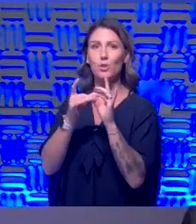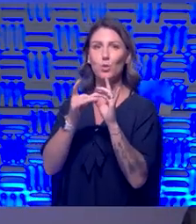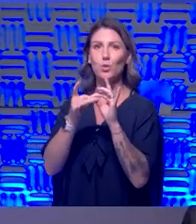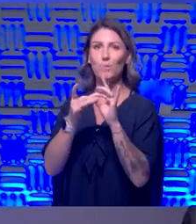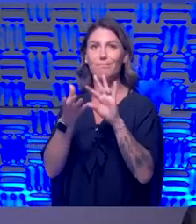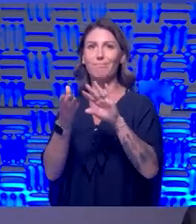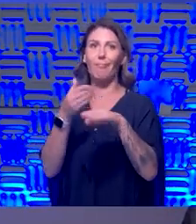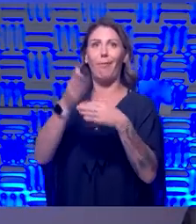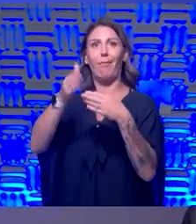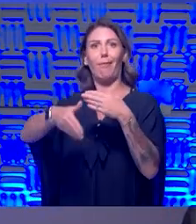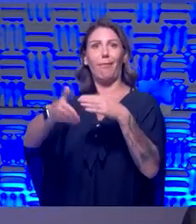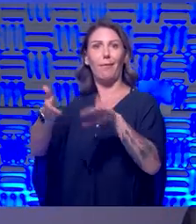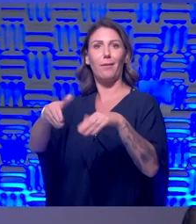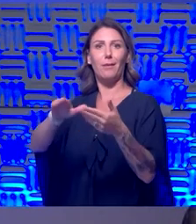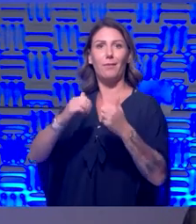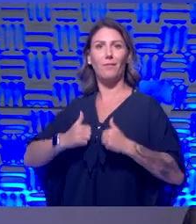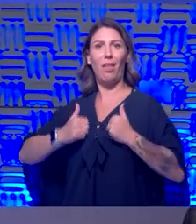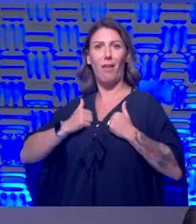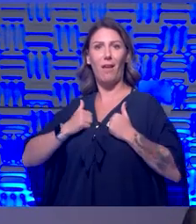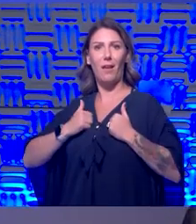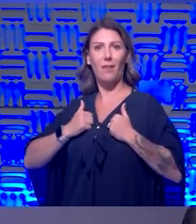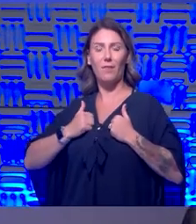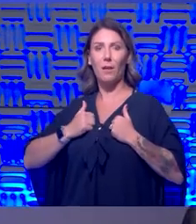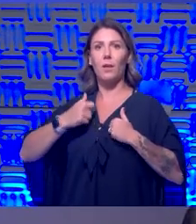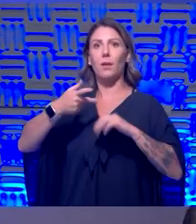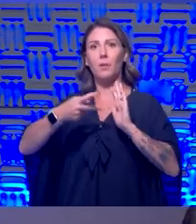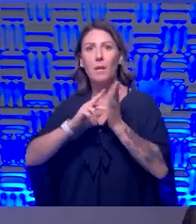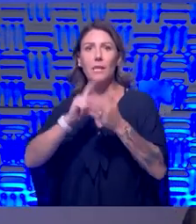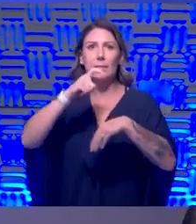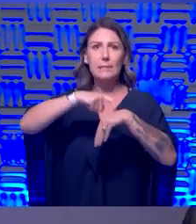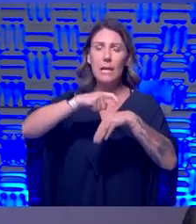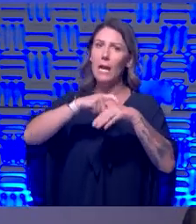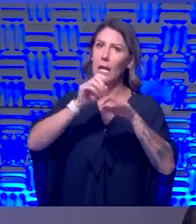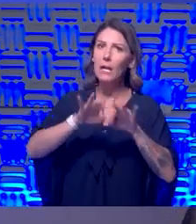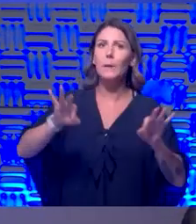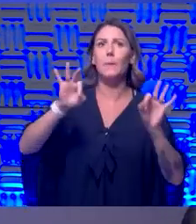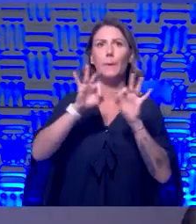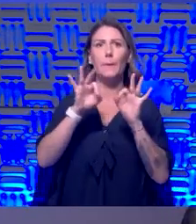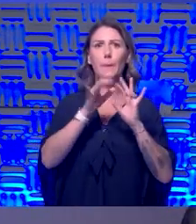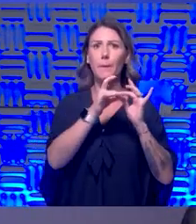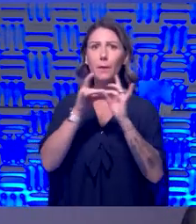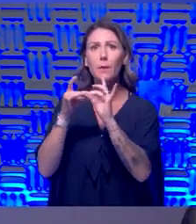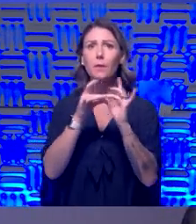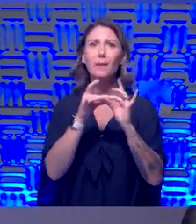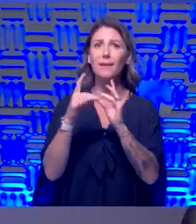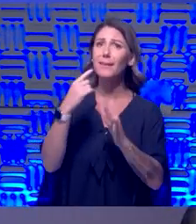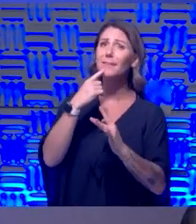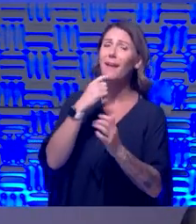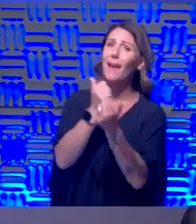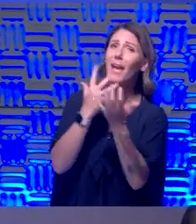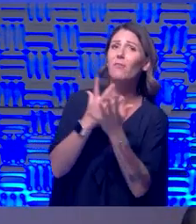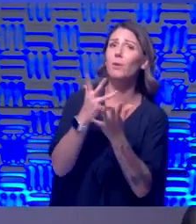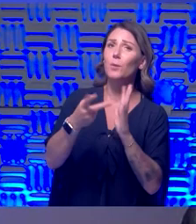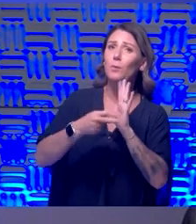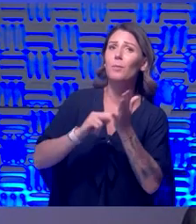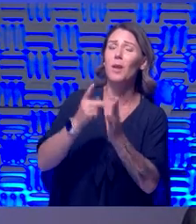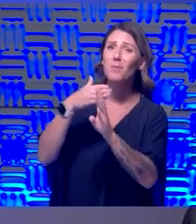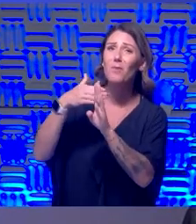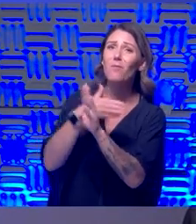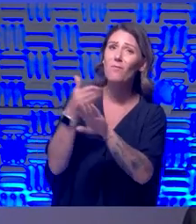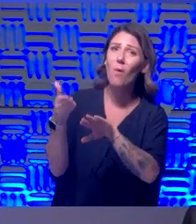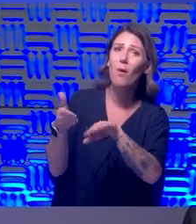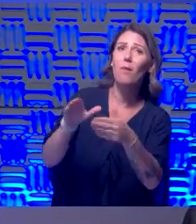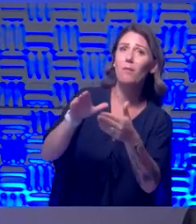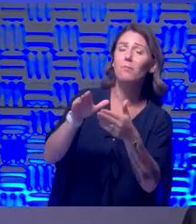you know that time is kind of of the essence. This is when we need to be forming those connections, saying those things we need to say, enjoying the moment.